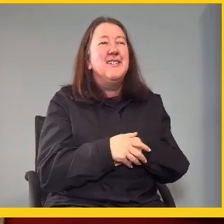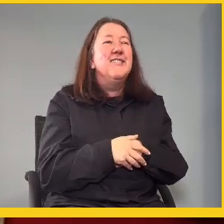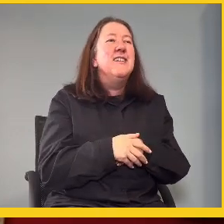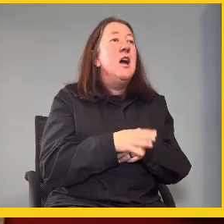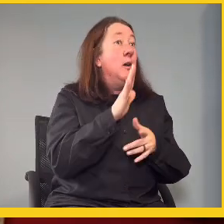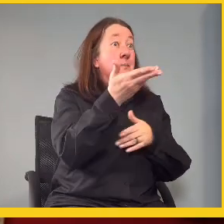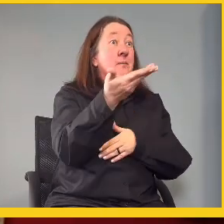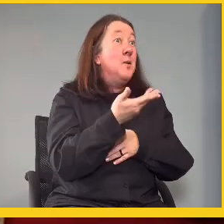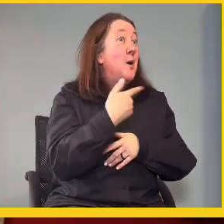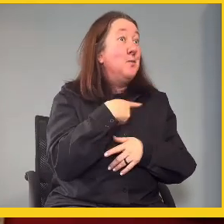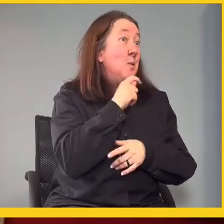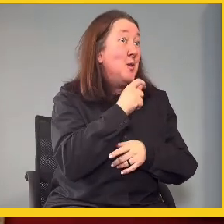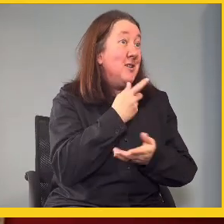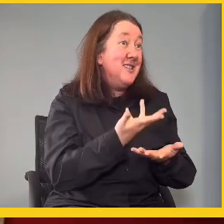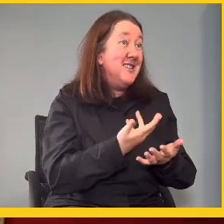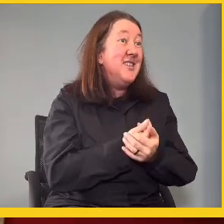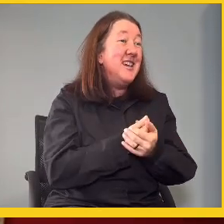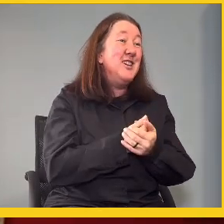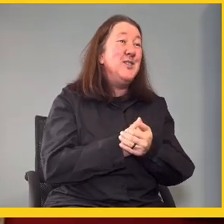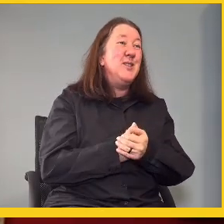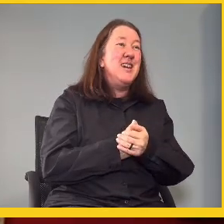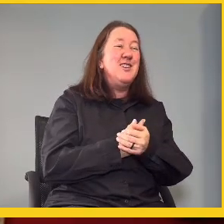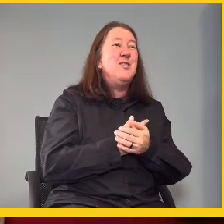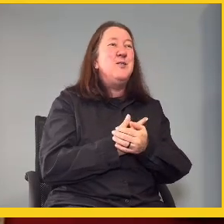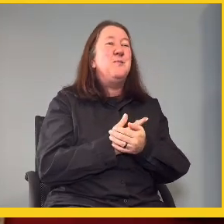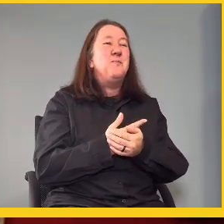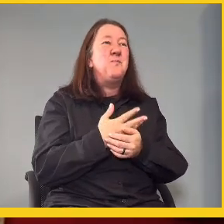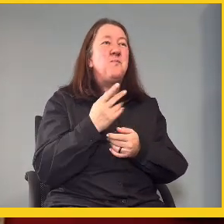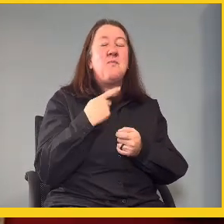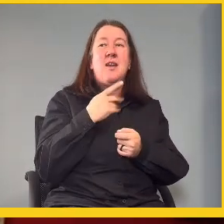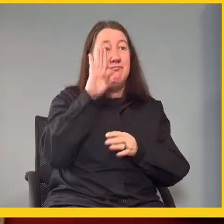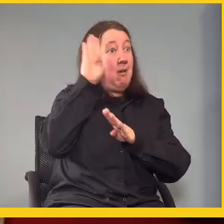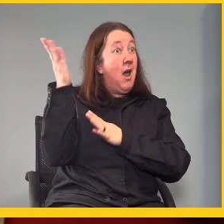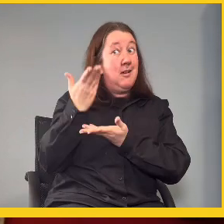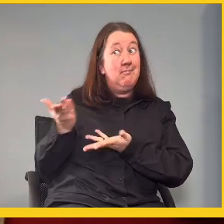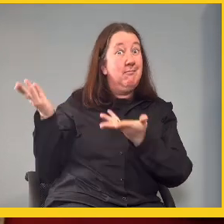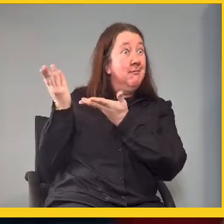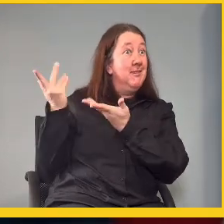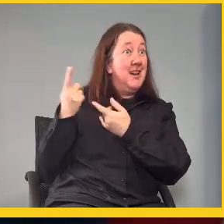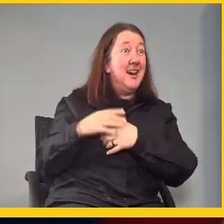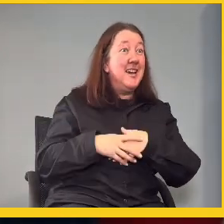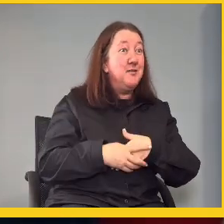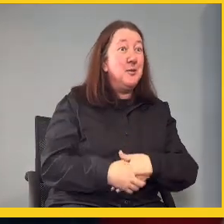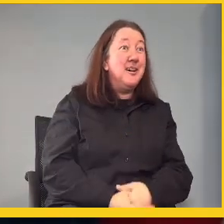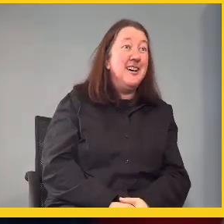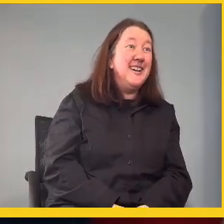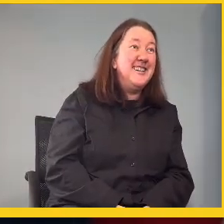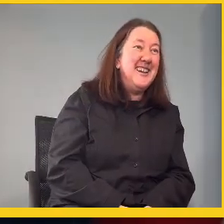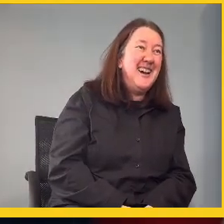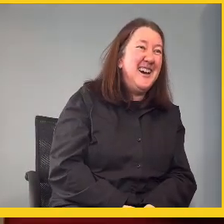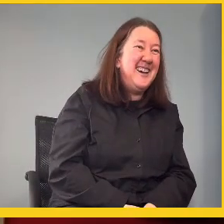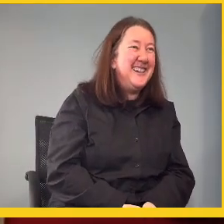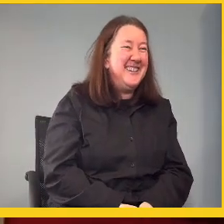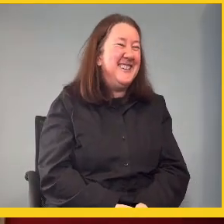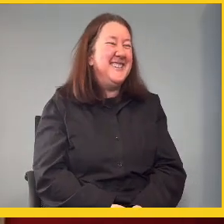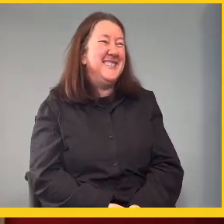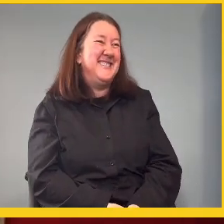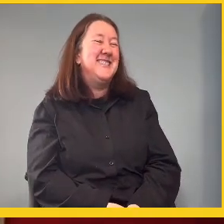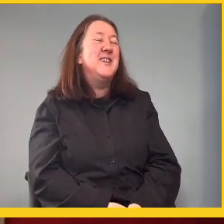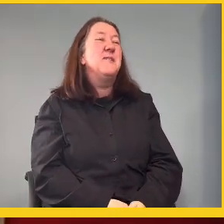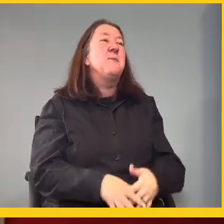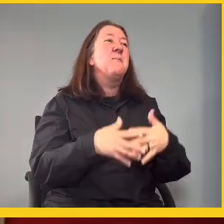So welcome to our podcast. Welcome. Thank you. Hi to all our viewers. Because they are watching. Hi everyone. It's nice.